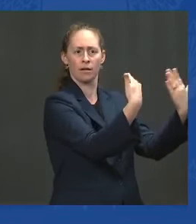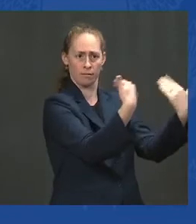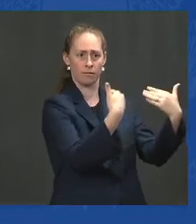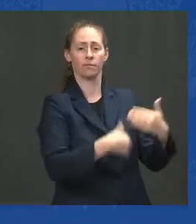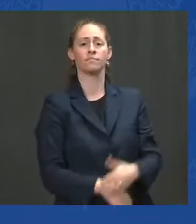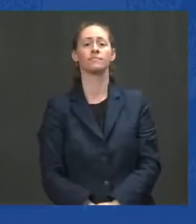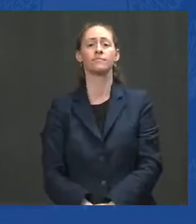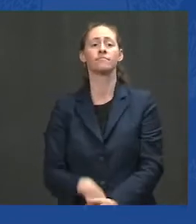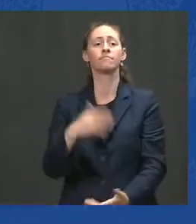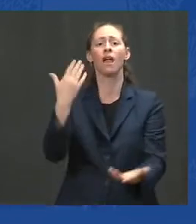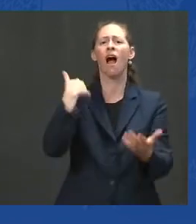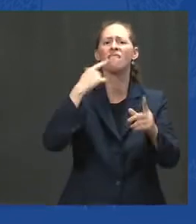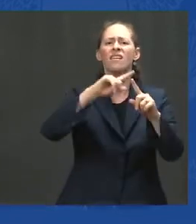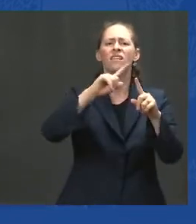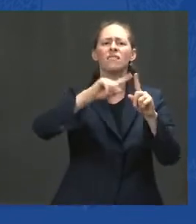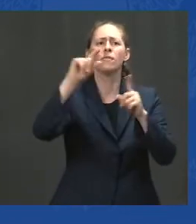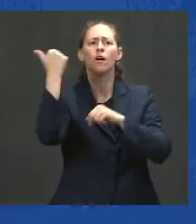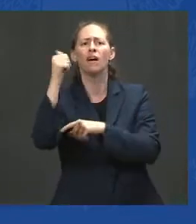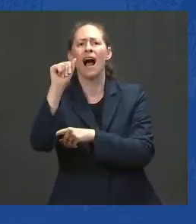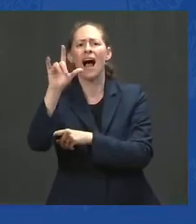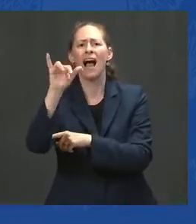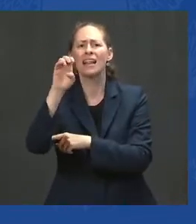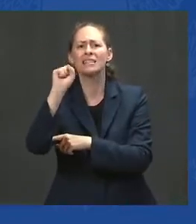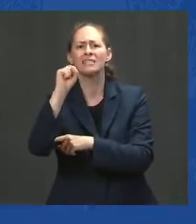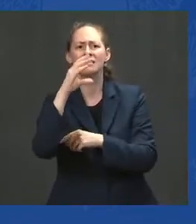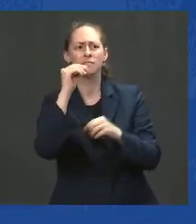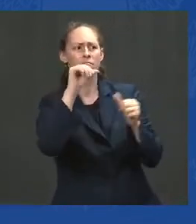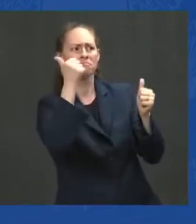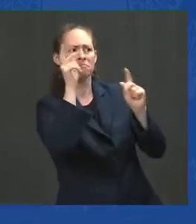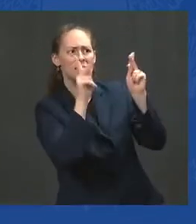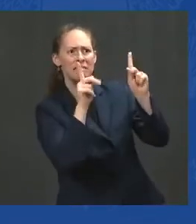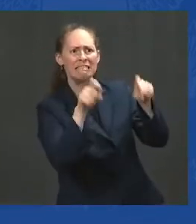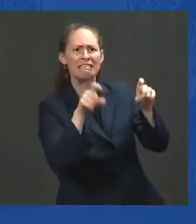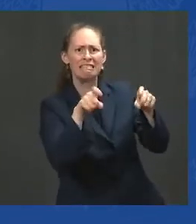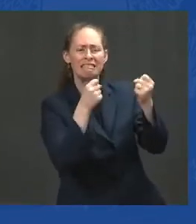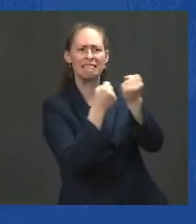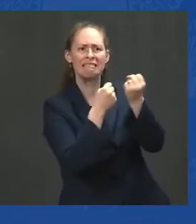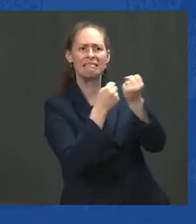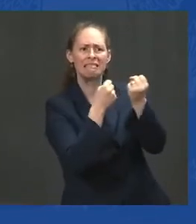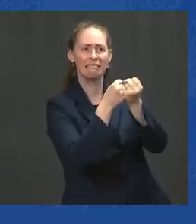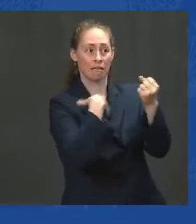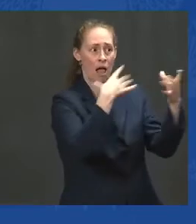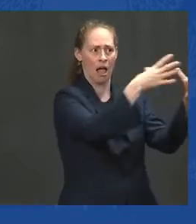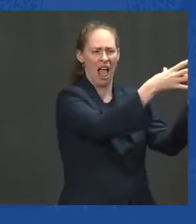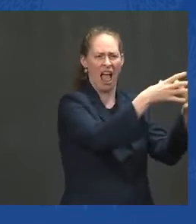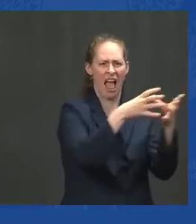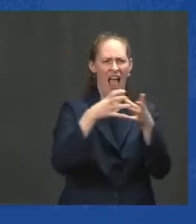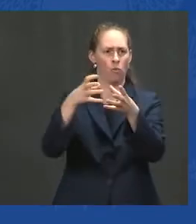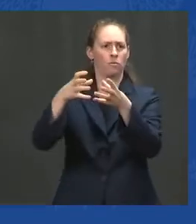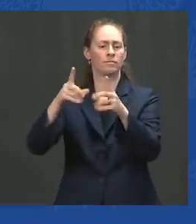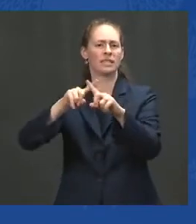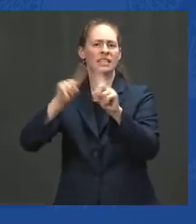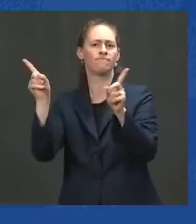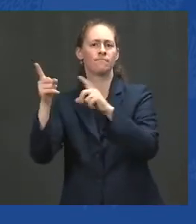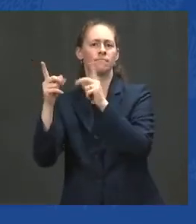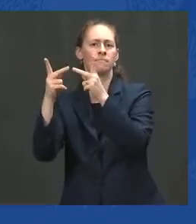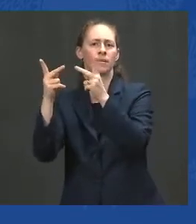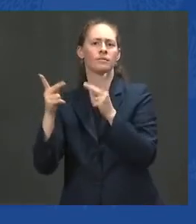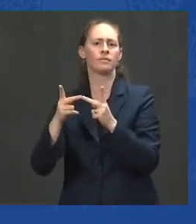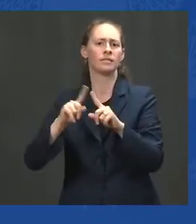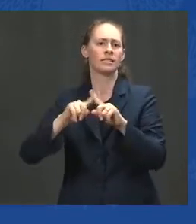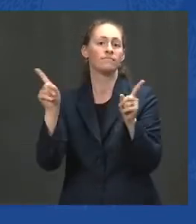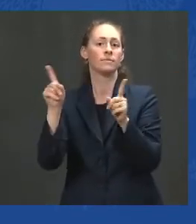Afghans to safety outside of Afghanistan. Our troops are working to secure the airfield